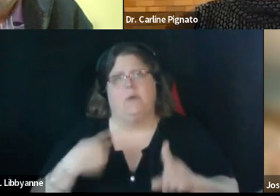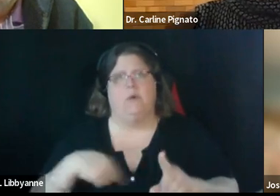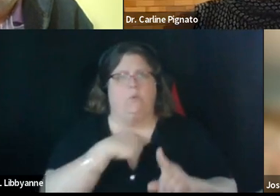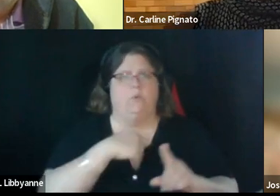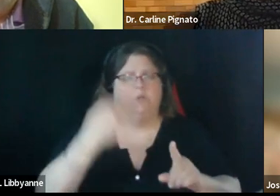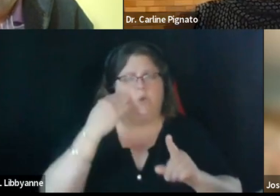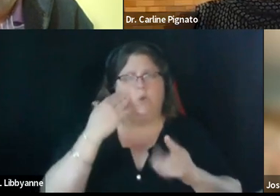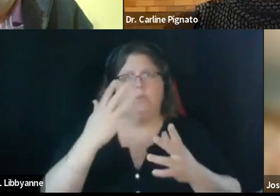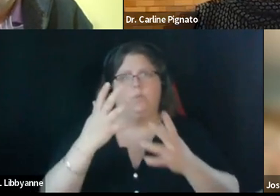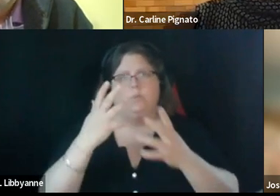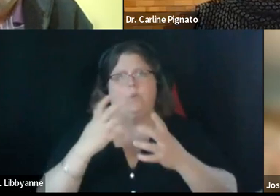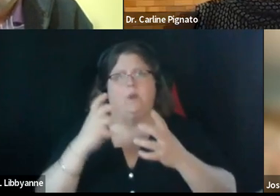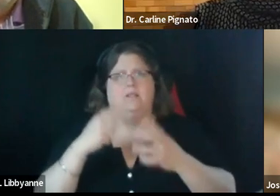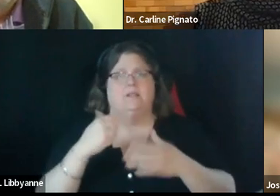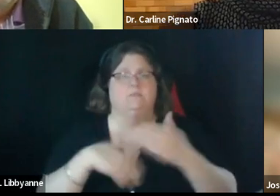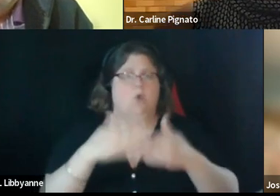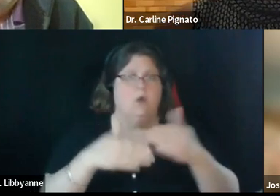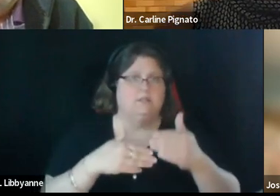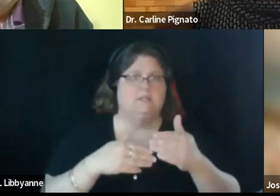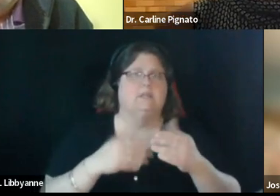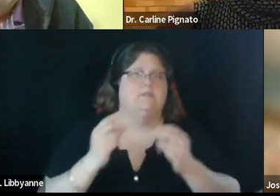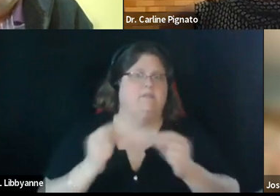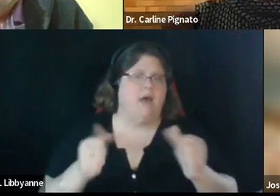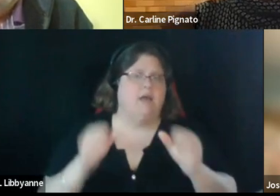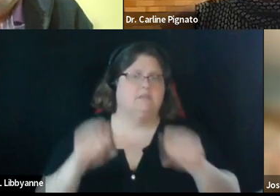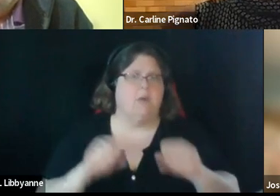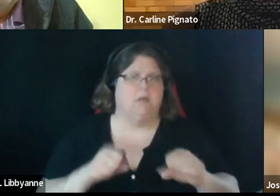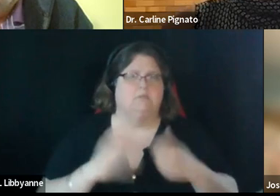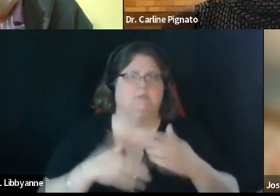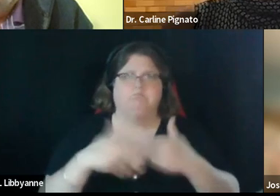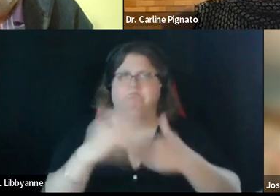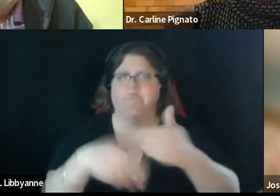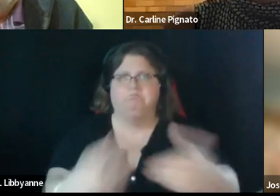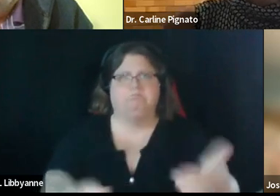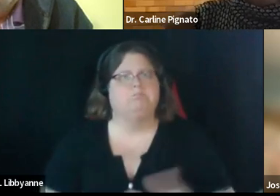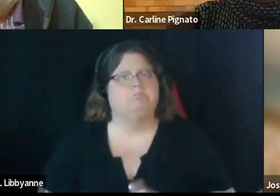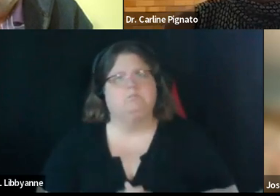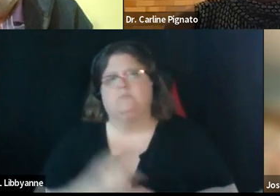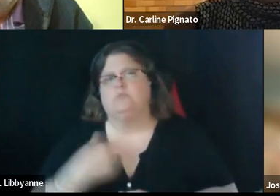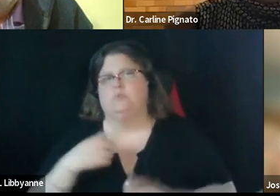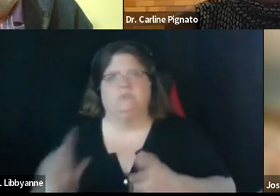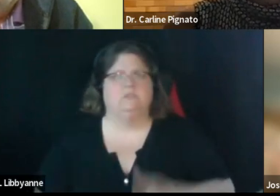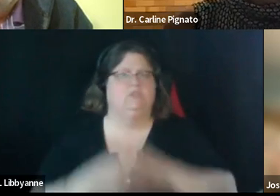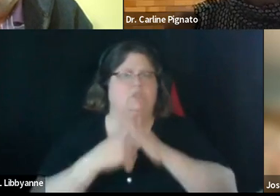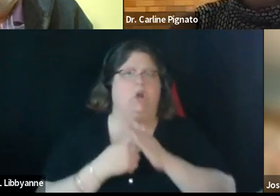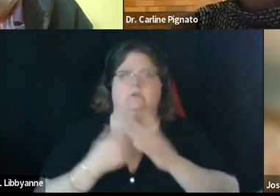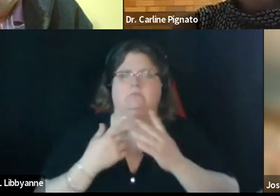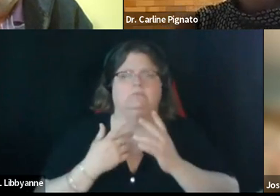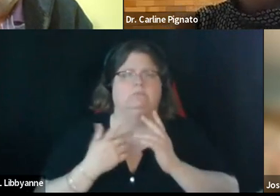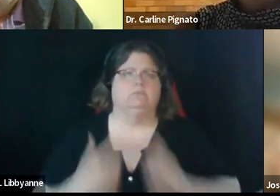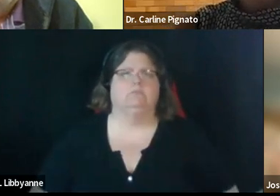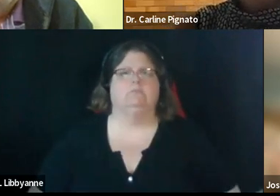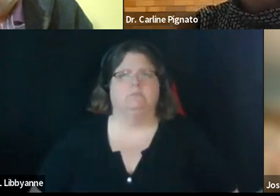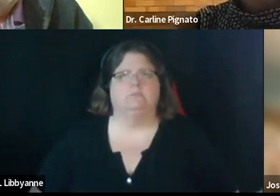wanted to move this process along as quickly as possible we got a head start on that um